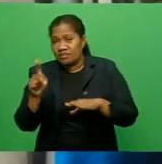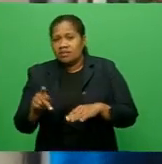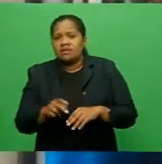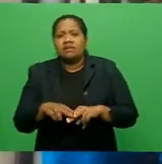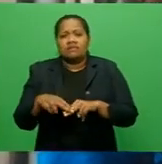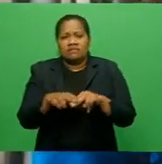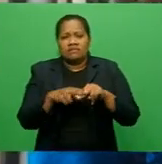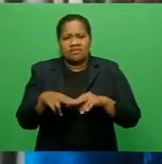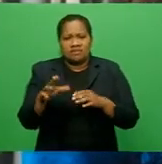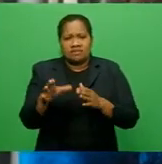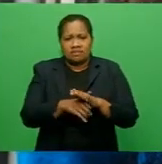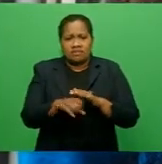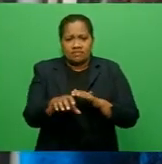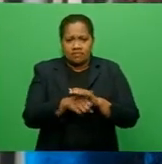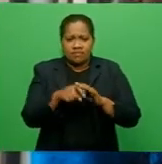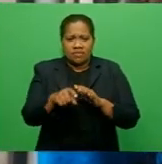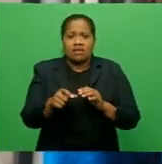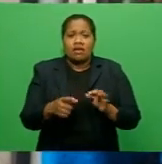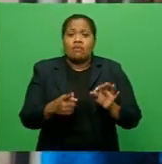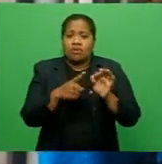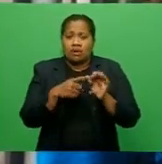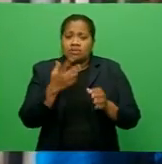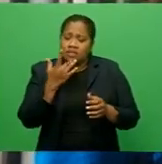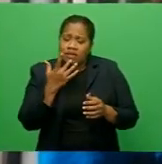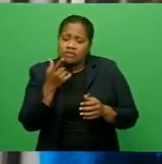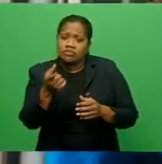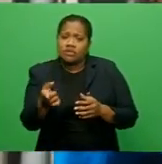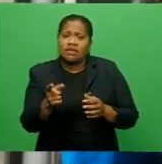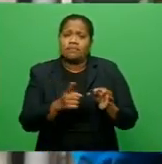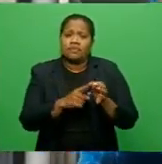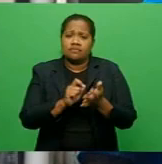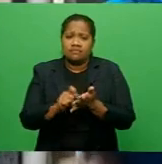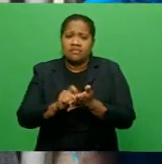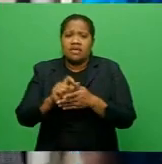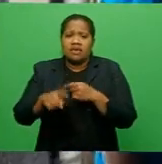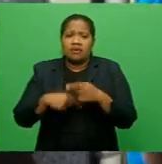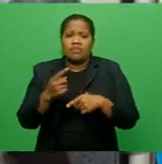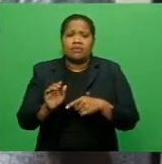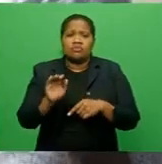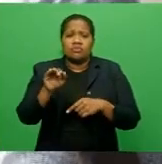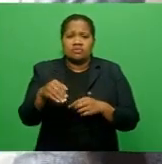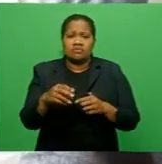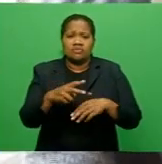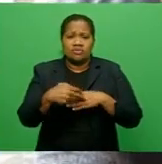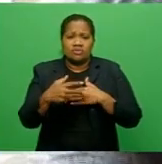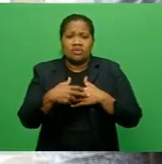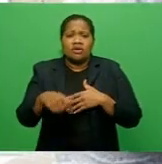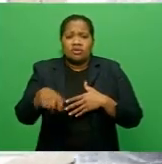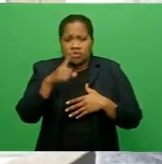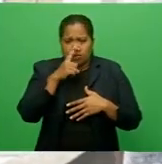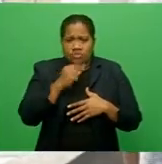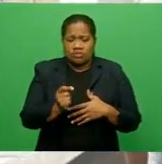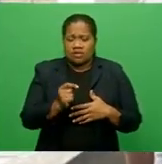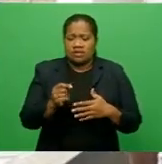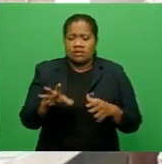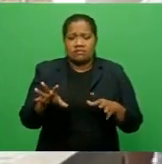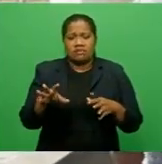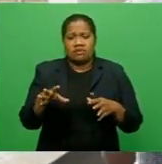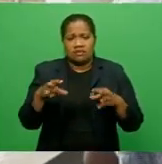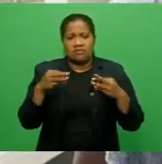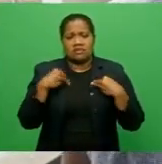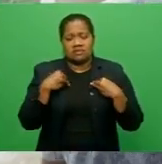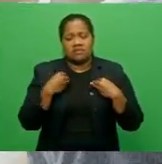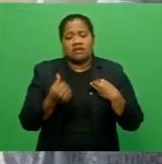alleges Prakash lied to the Parliament Secretariat about his residential address to obtain the travel and accommodation allowances.